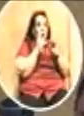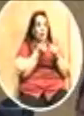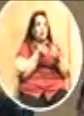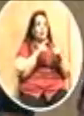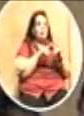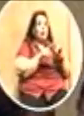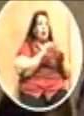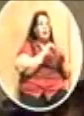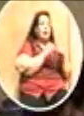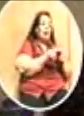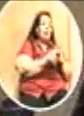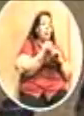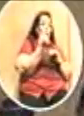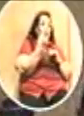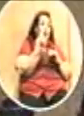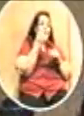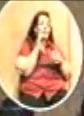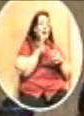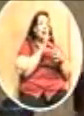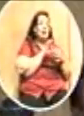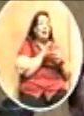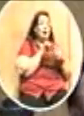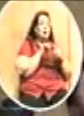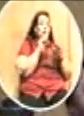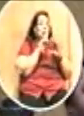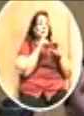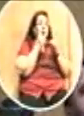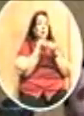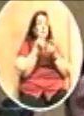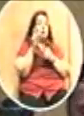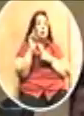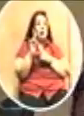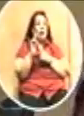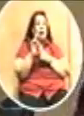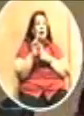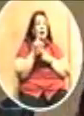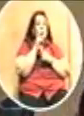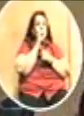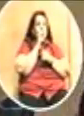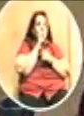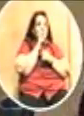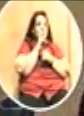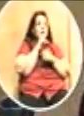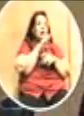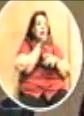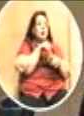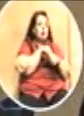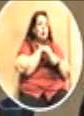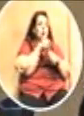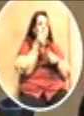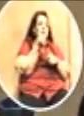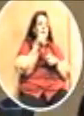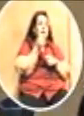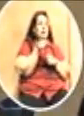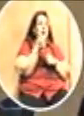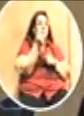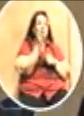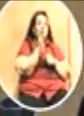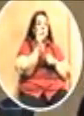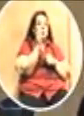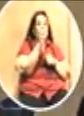number 11 applies to District 8, which takes in El Segundo Barrio. Why is the barrio